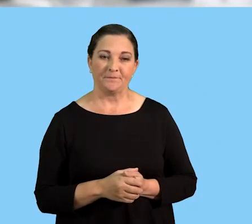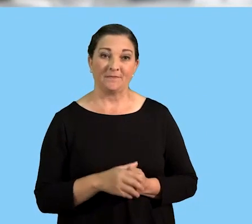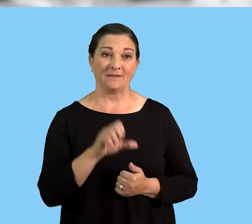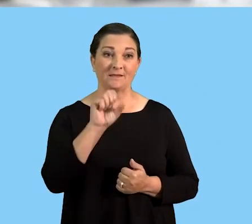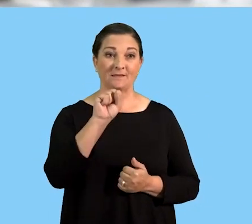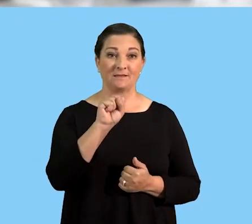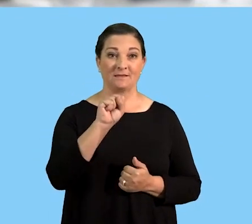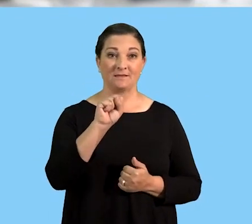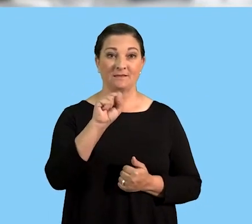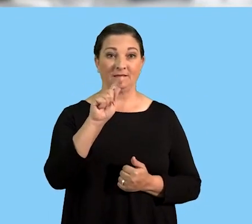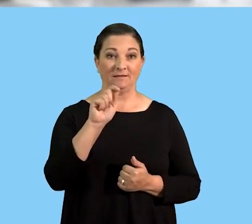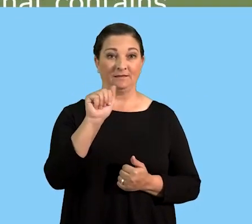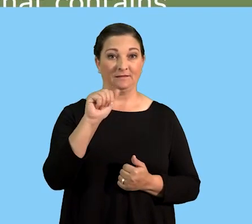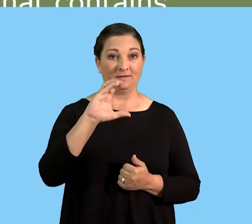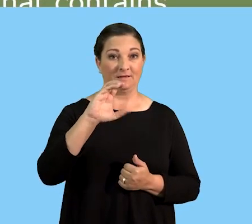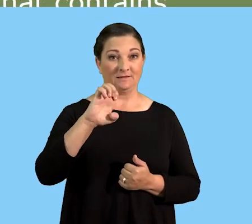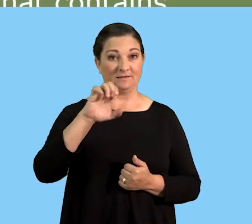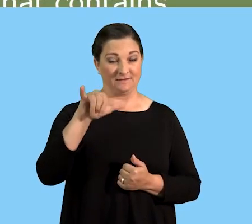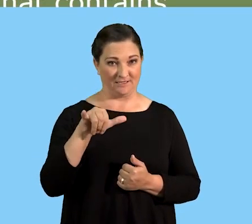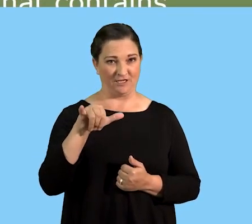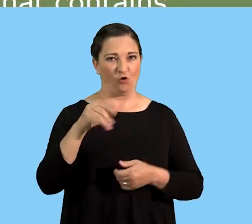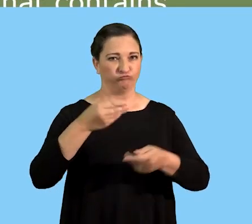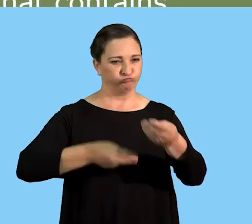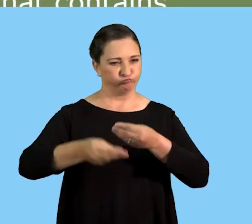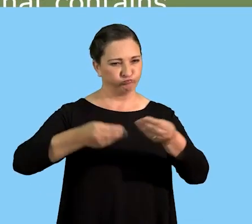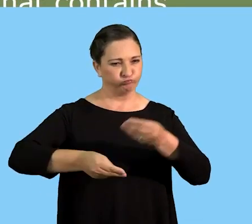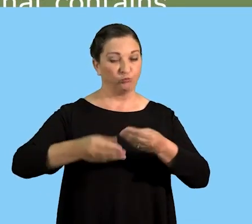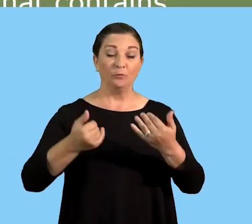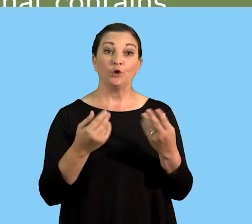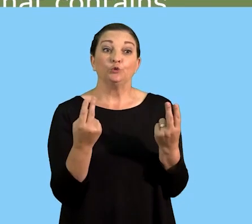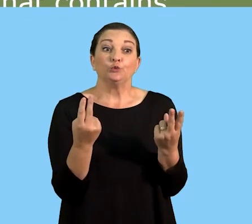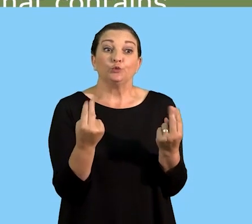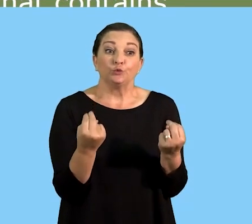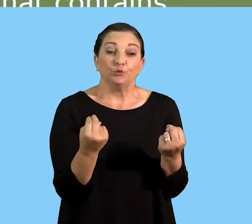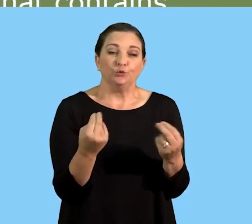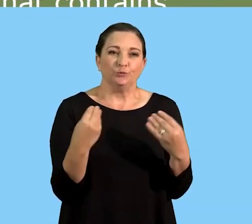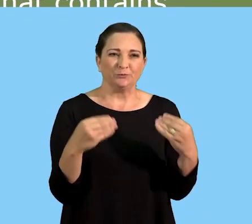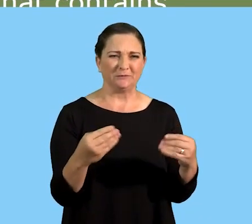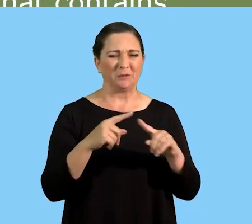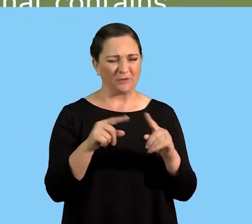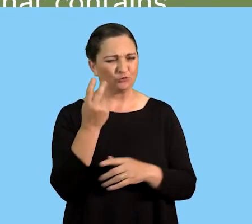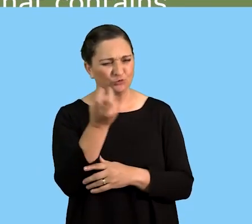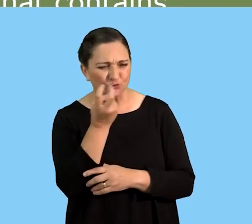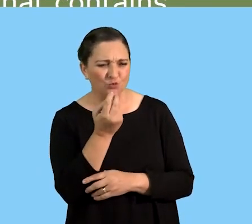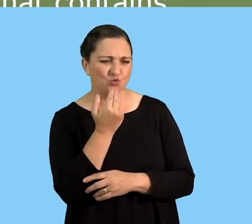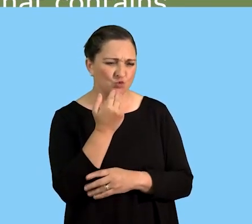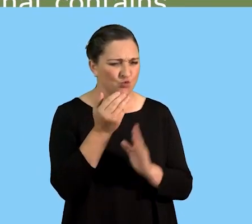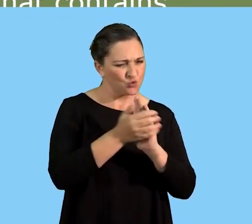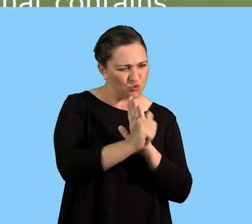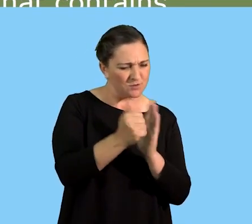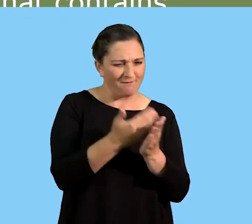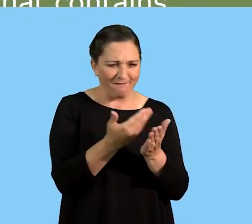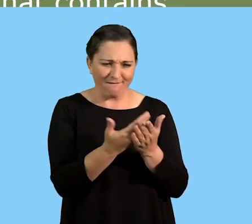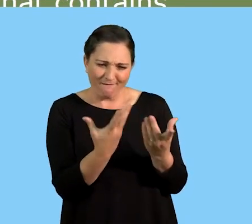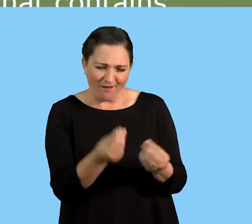It says Stacy Trading is a newly established business that is looking for people with the necessary skills